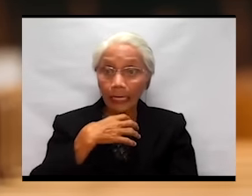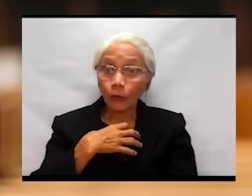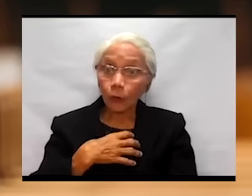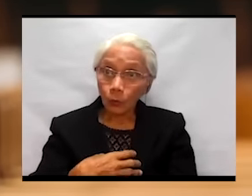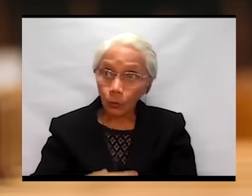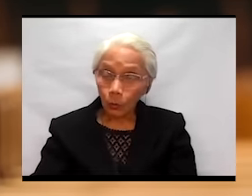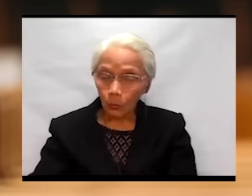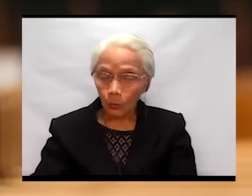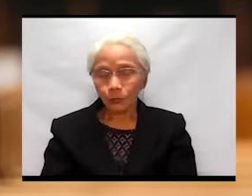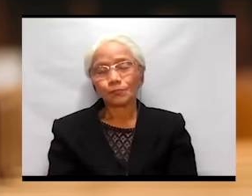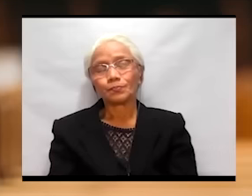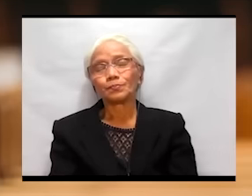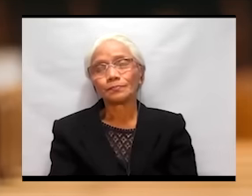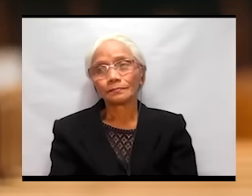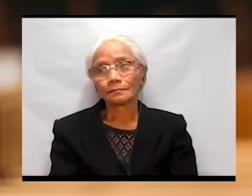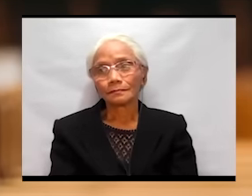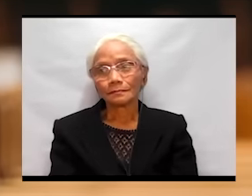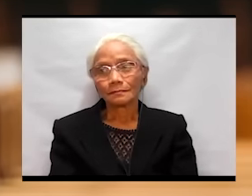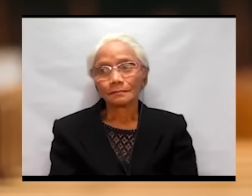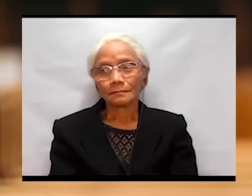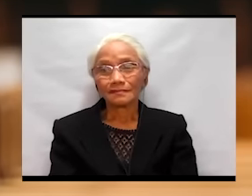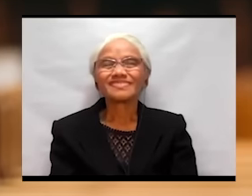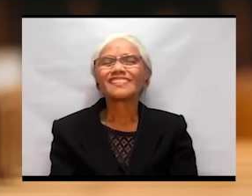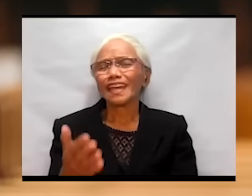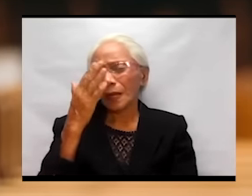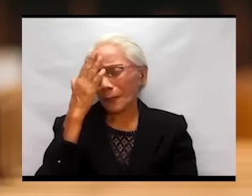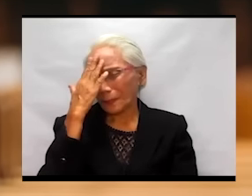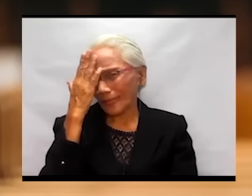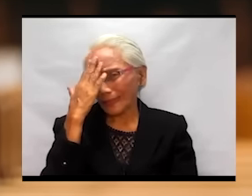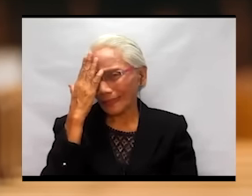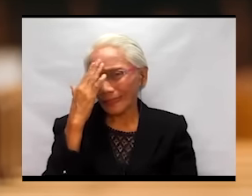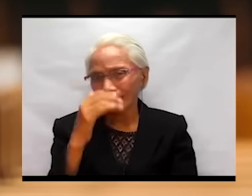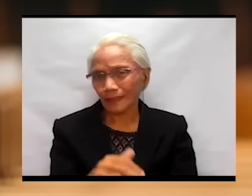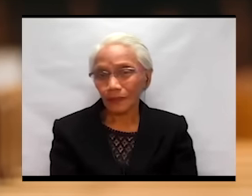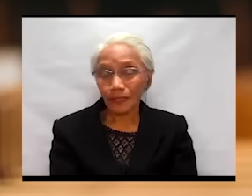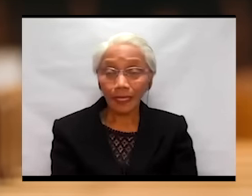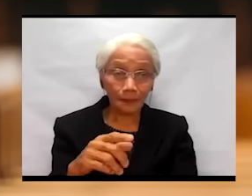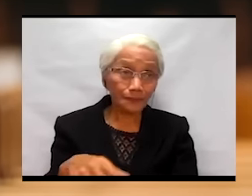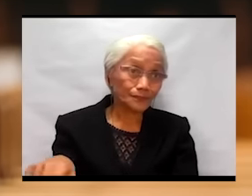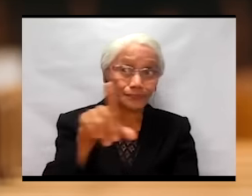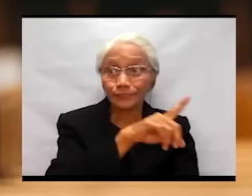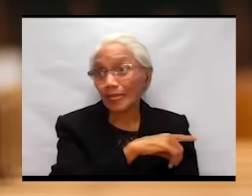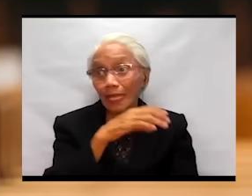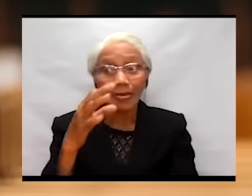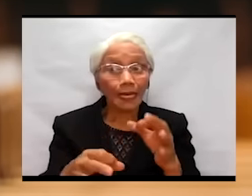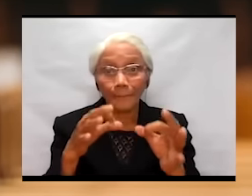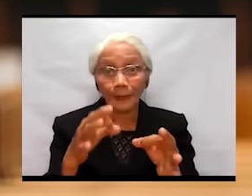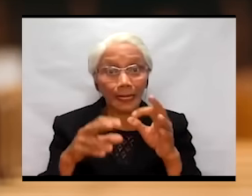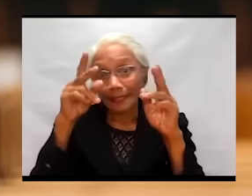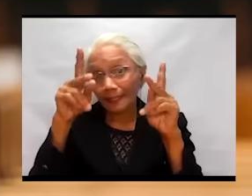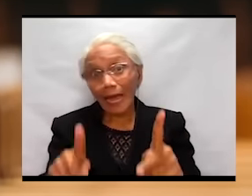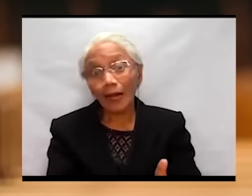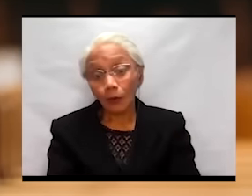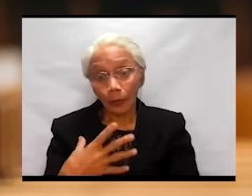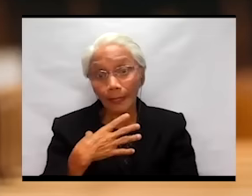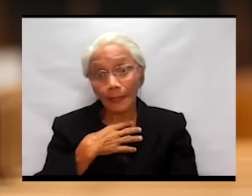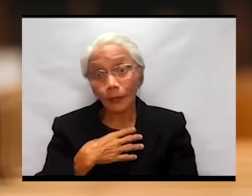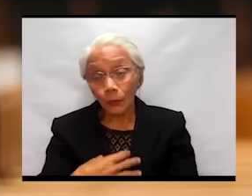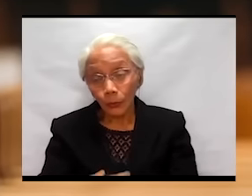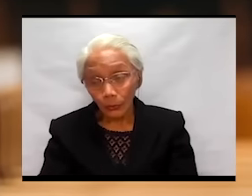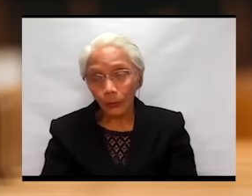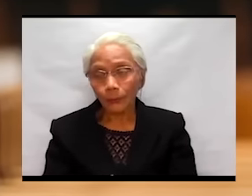Alam naman po natin, kapag nagutom ang tao, ay talaga namang mag-aalma.